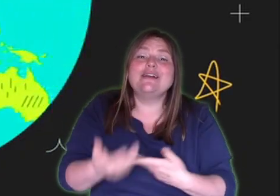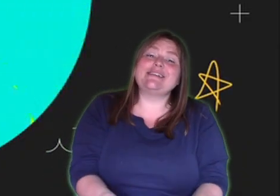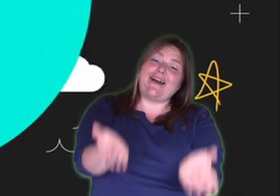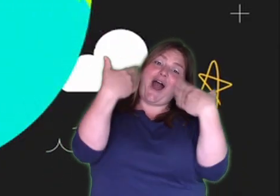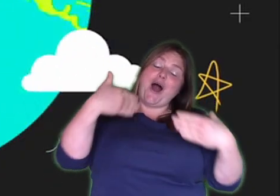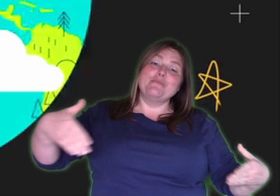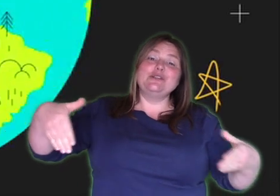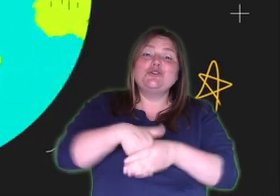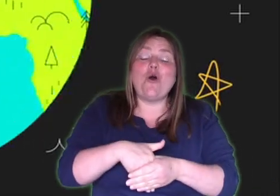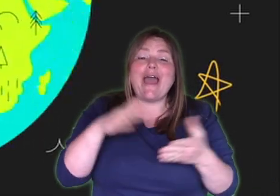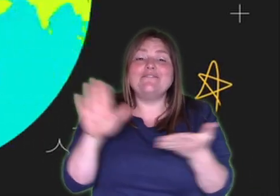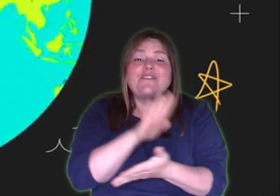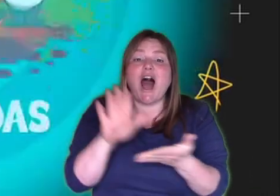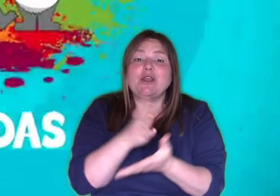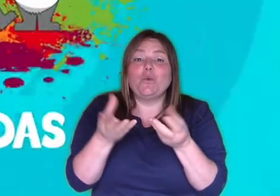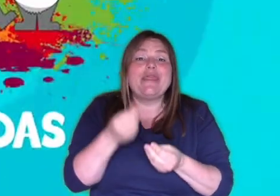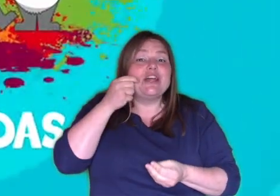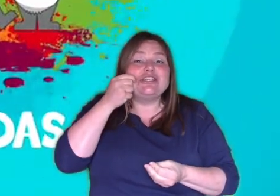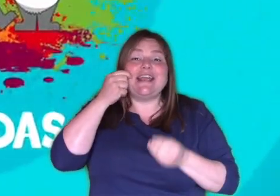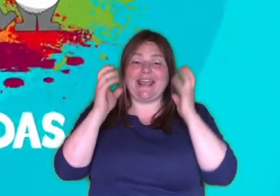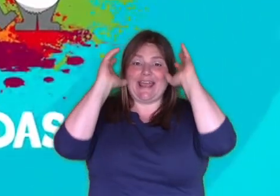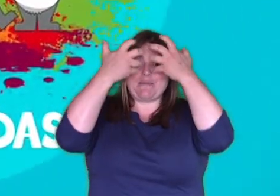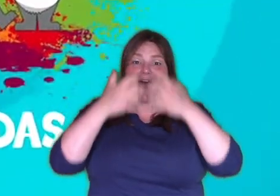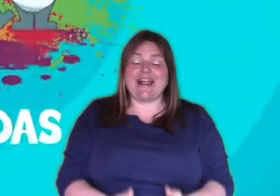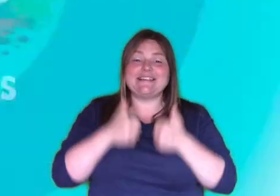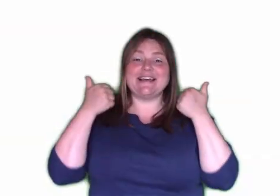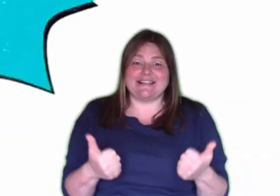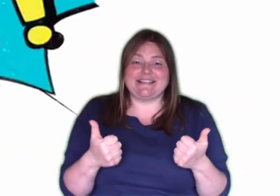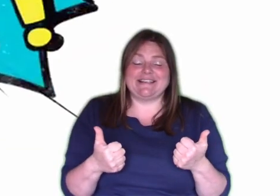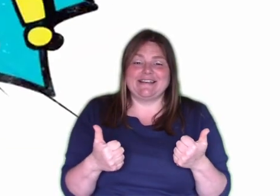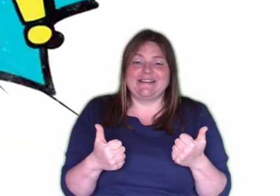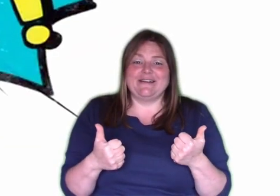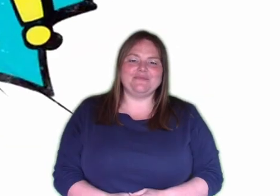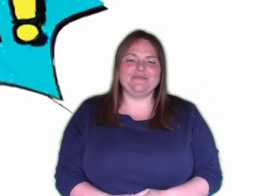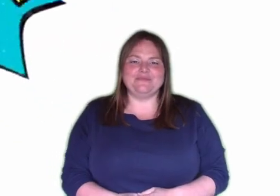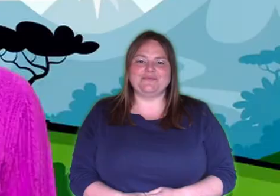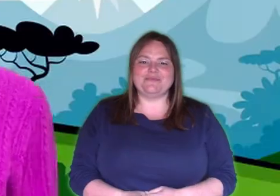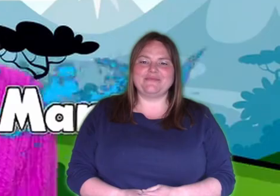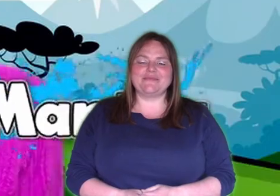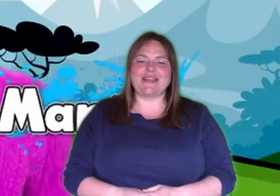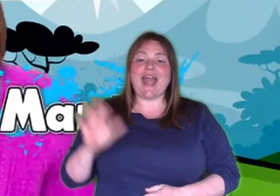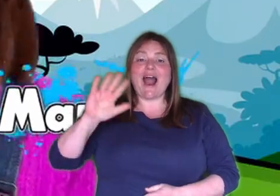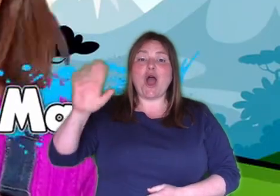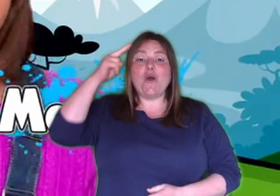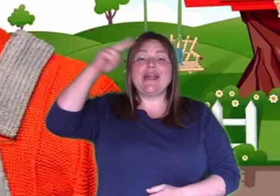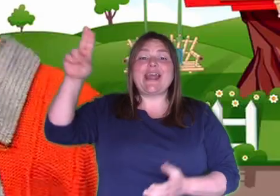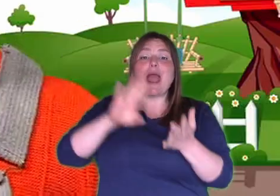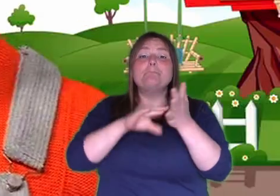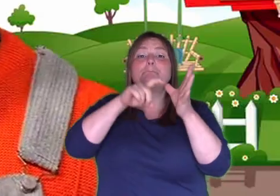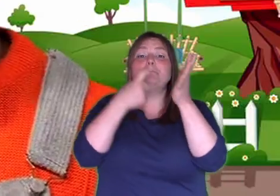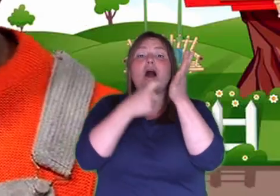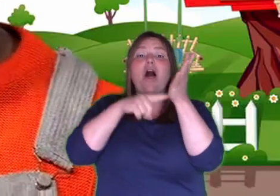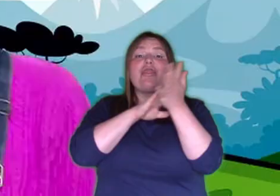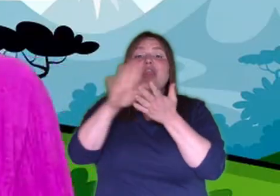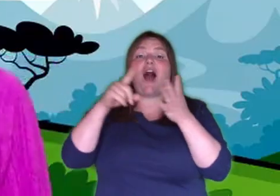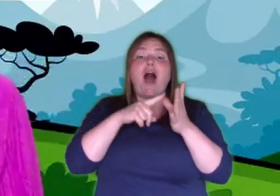in with a world of fun with the Cheeky Pandas, Cheeky Pandas. Hi, I'm Martha. And